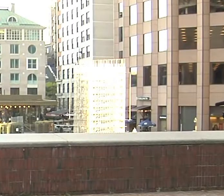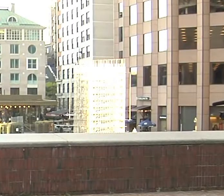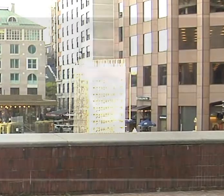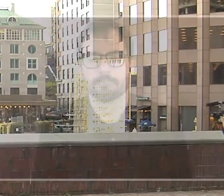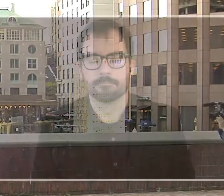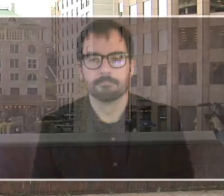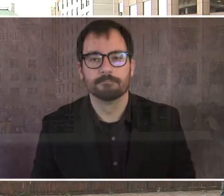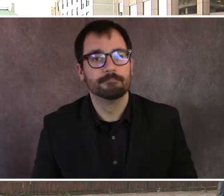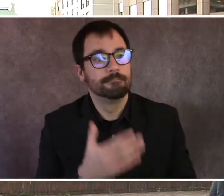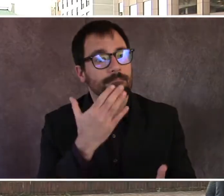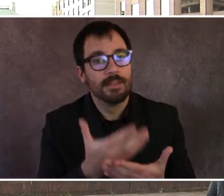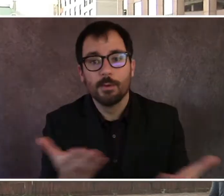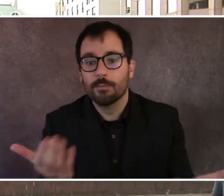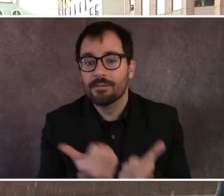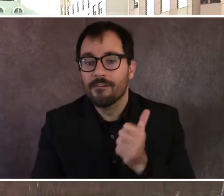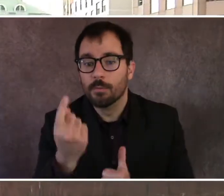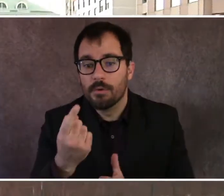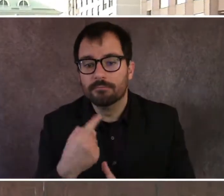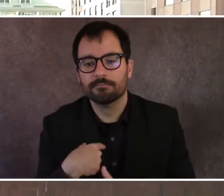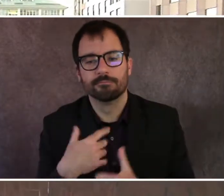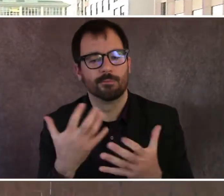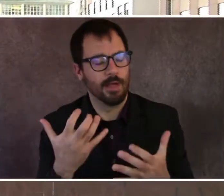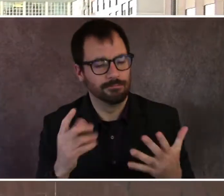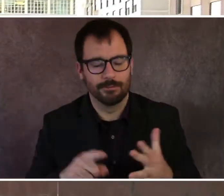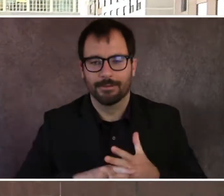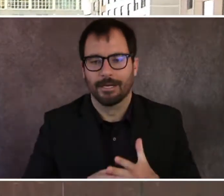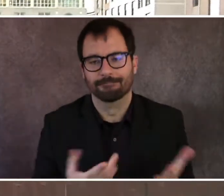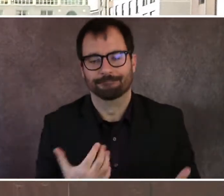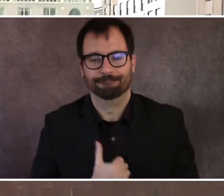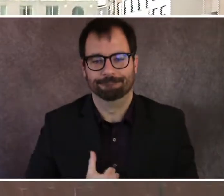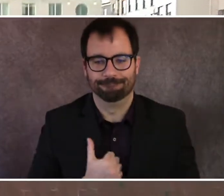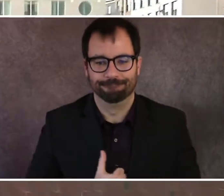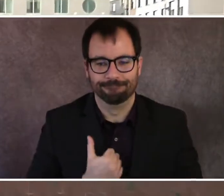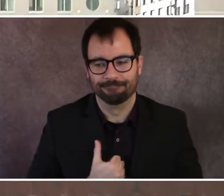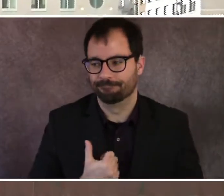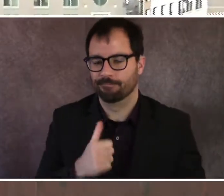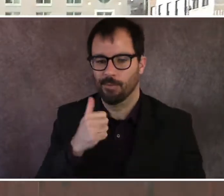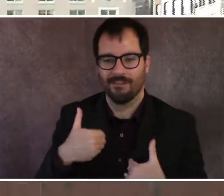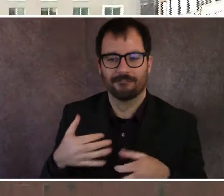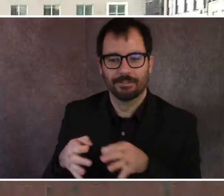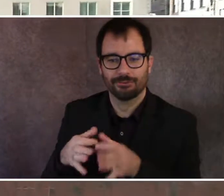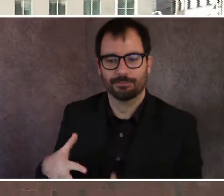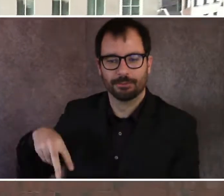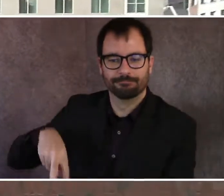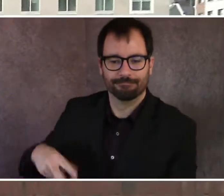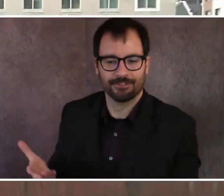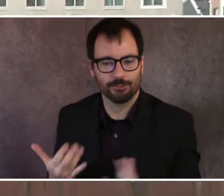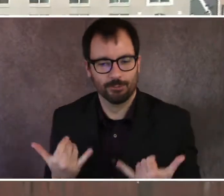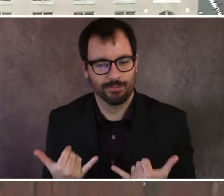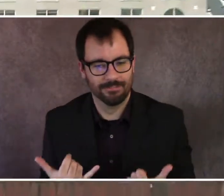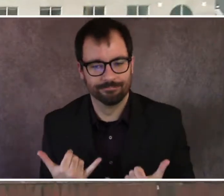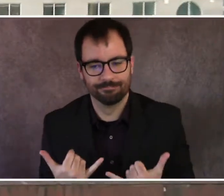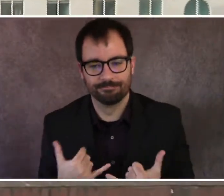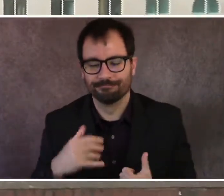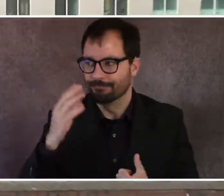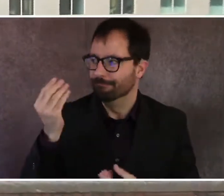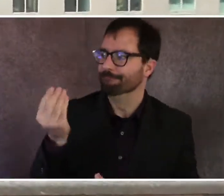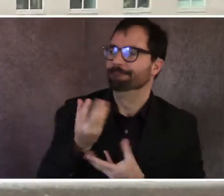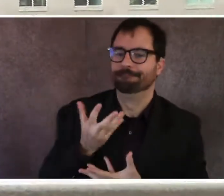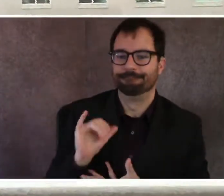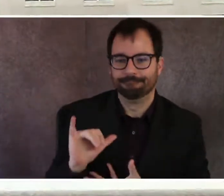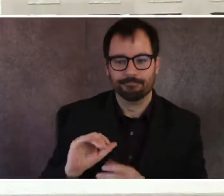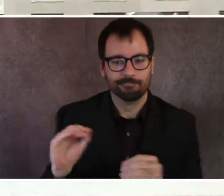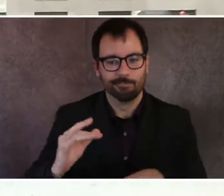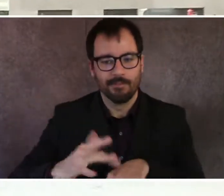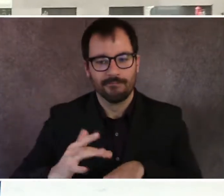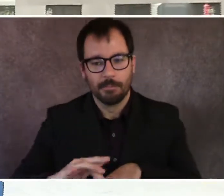Thank you, everybody. I just want to, again, just apologize for the fact that we don't have a sign language interpreter here today. We learned that none